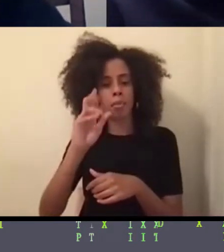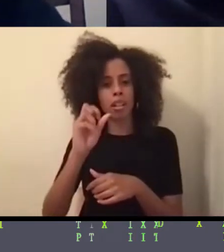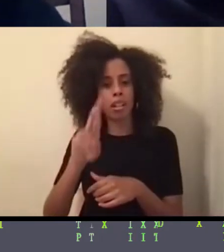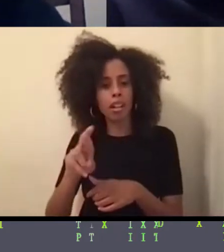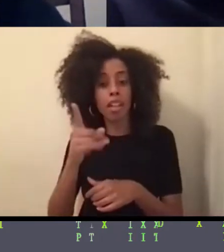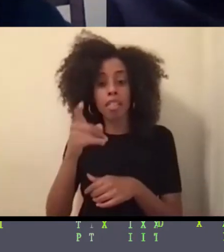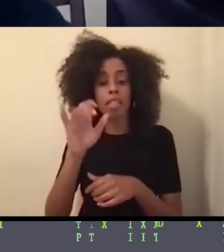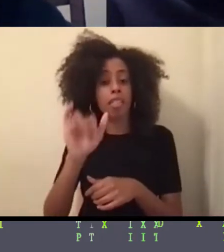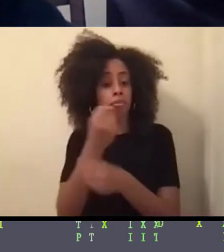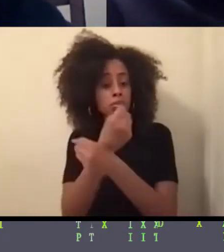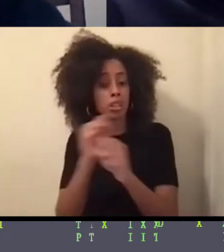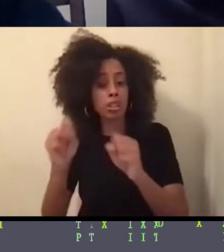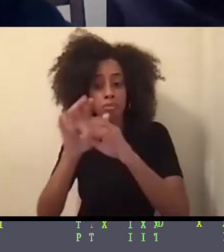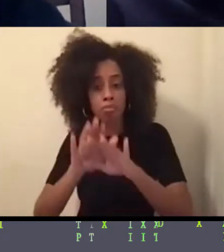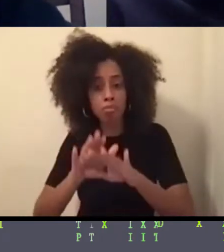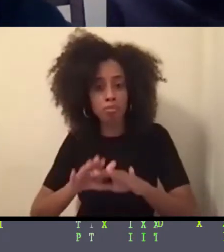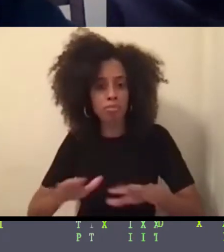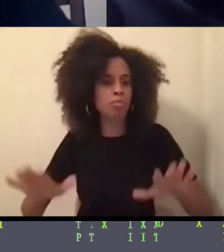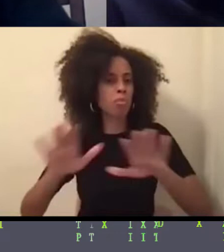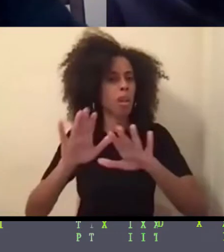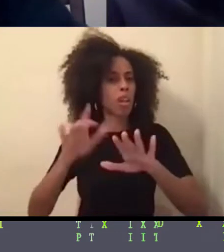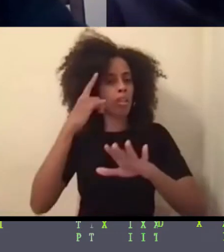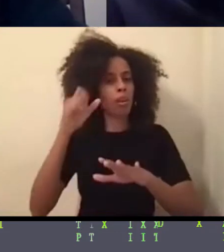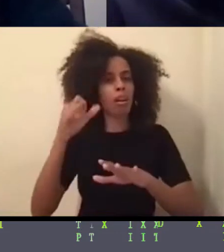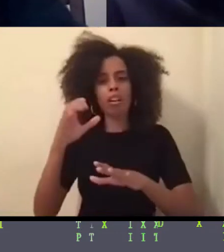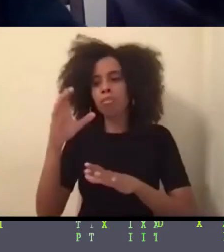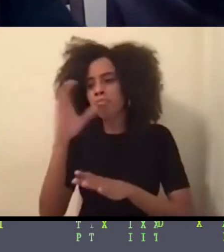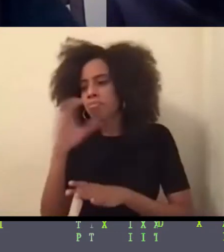the queer part of their identity.